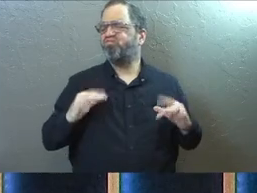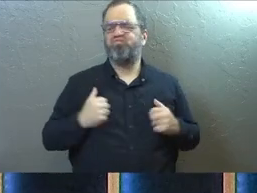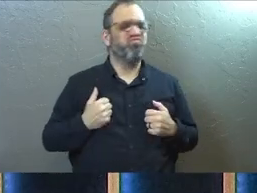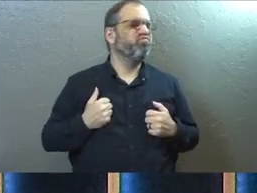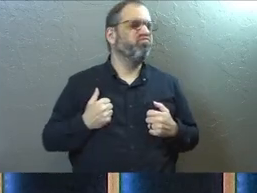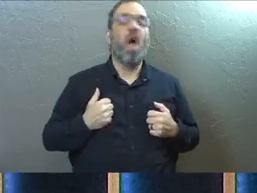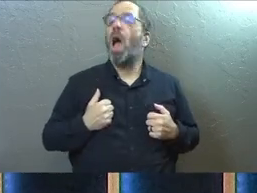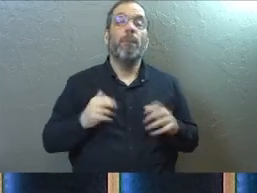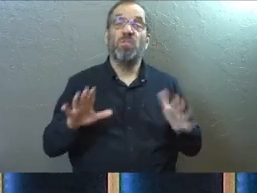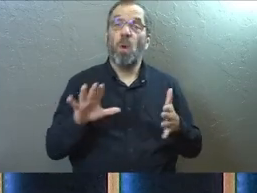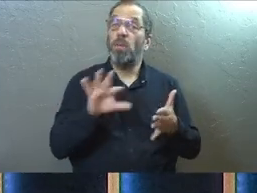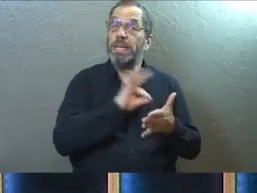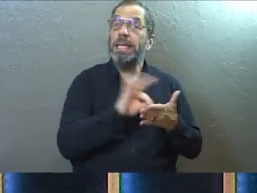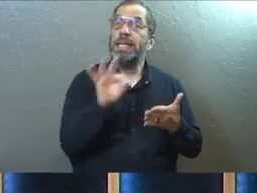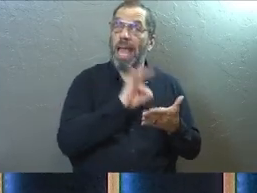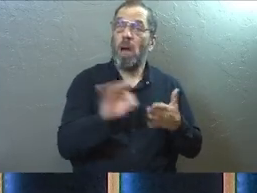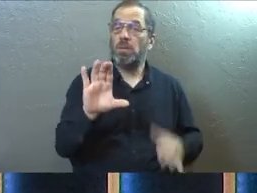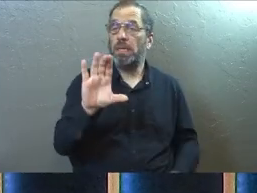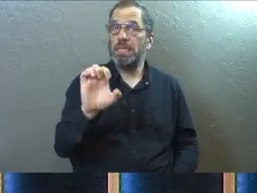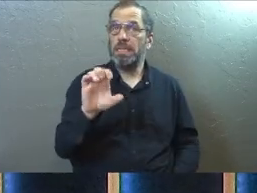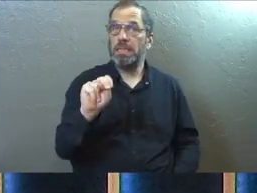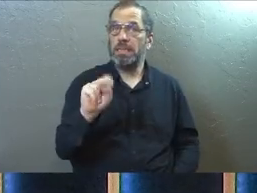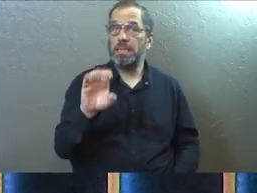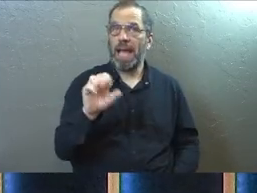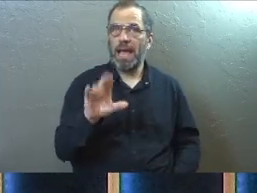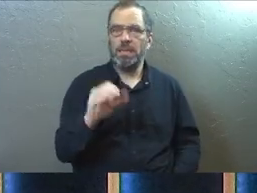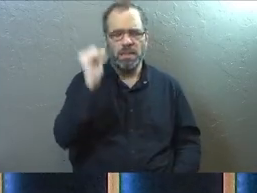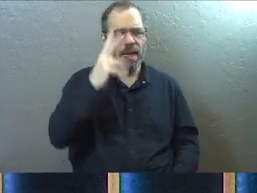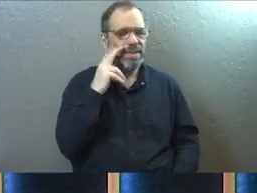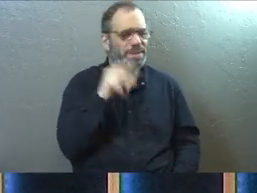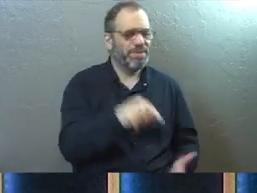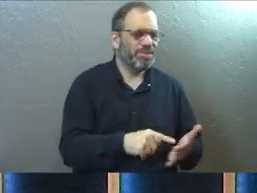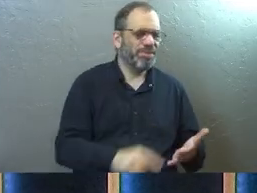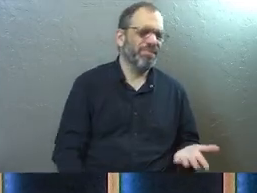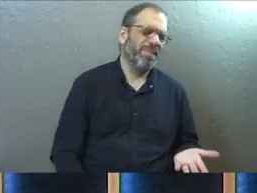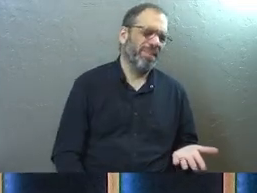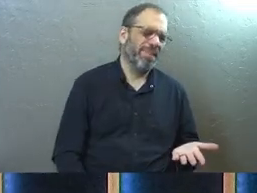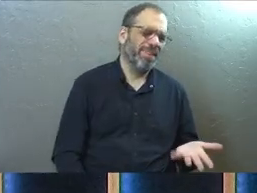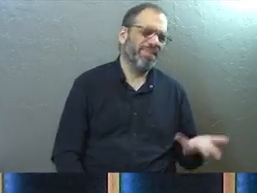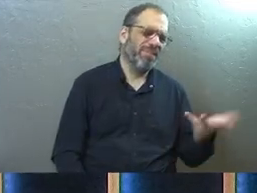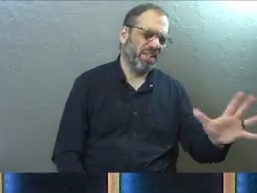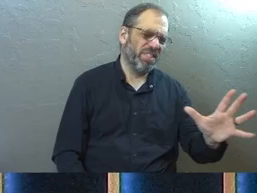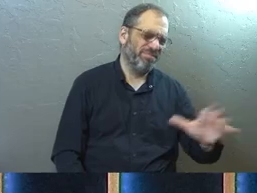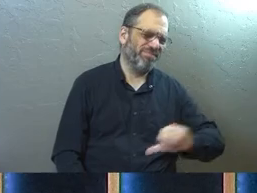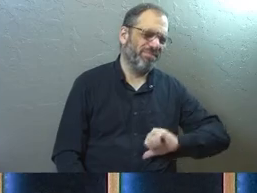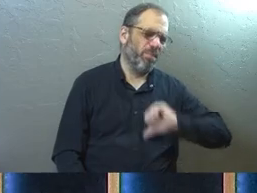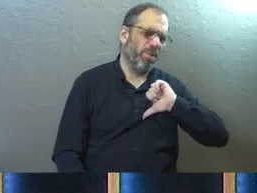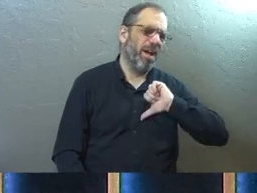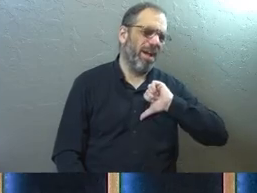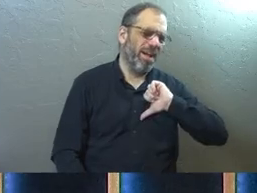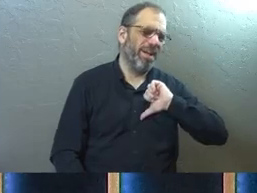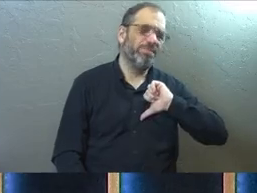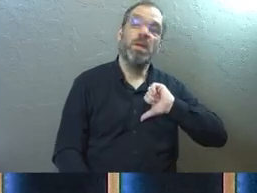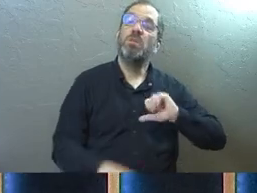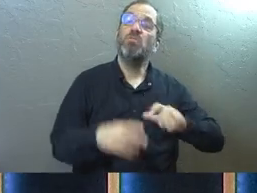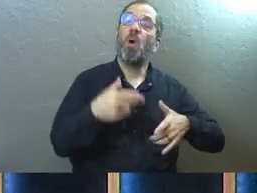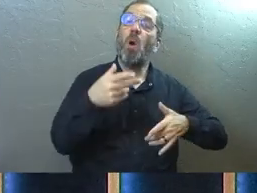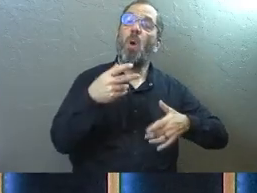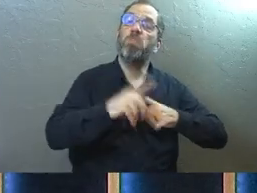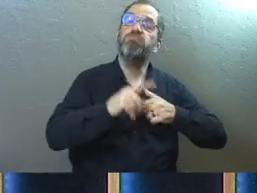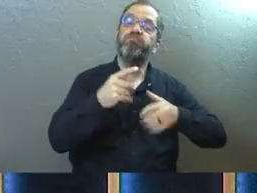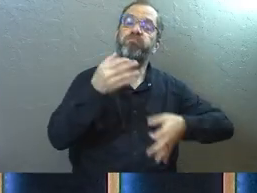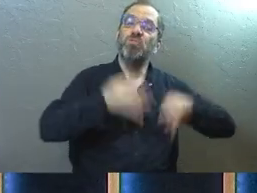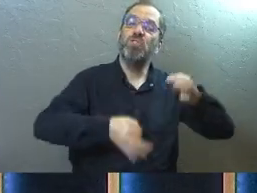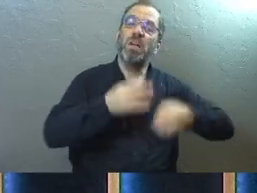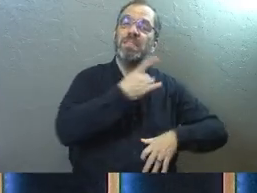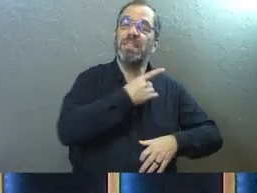But he goes and he takes that census and God sees through to his heart and he sees the pride that's in David. And he judges David as a